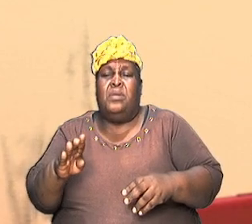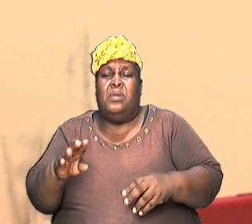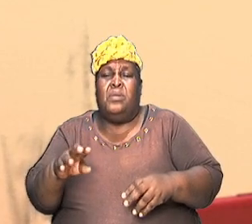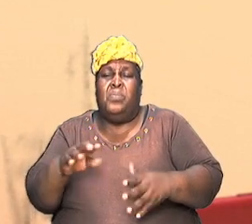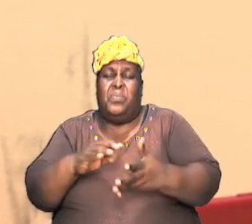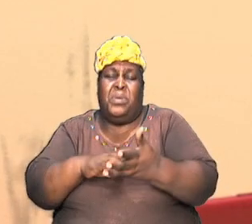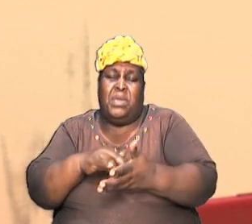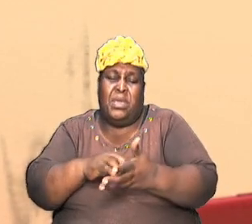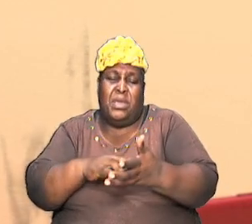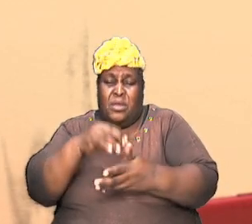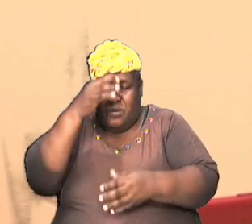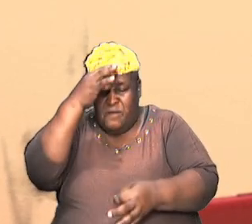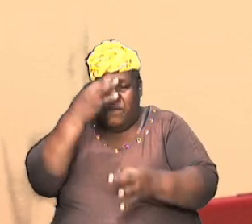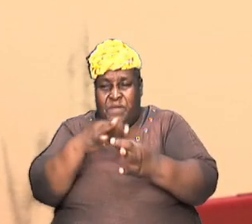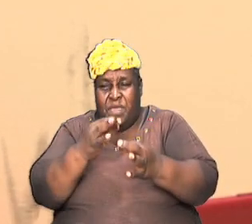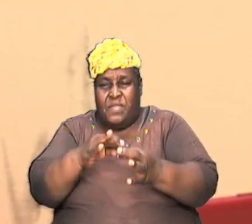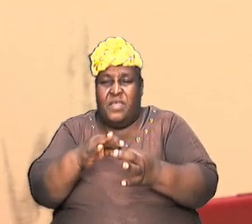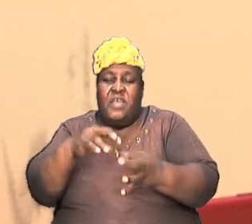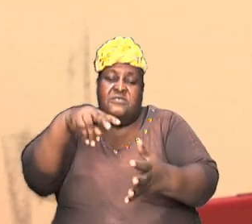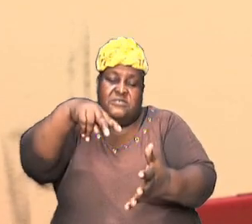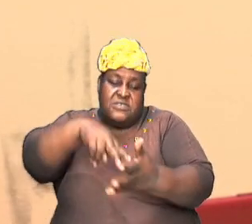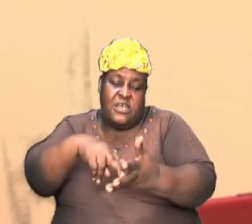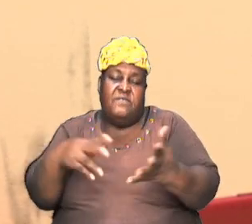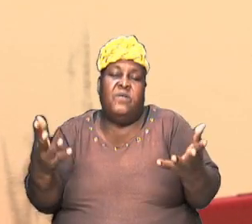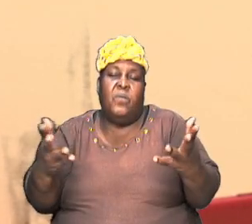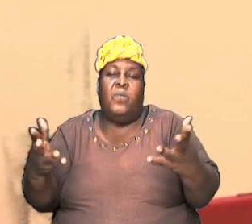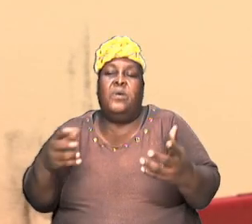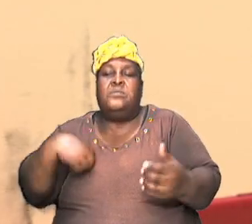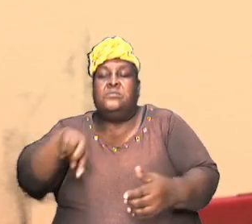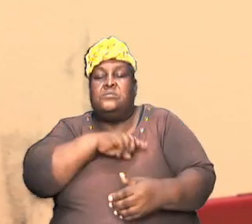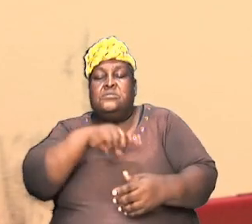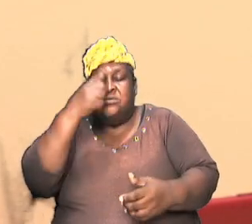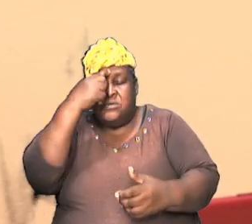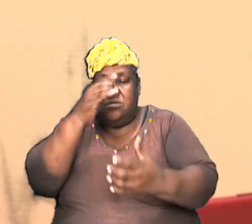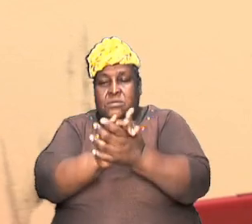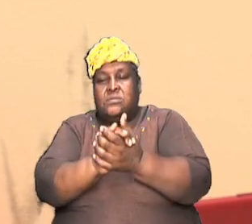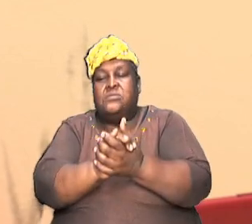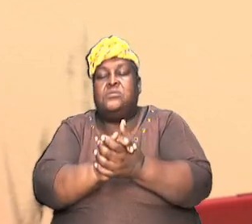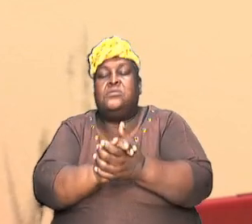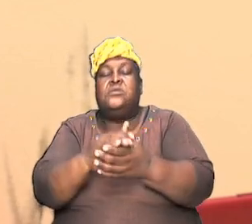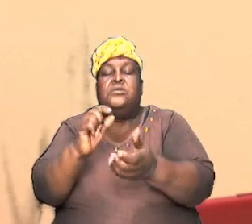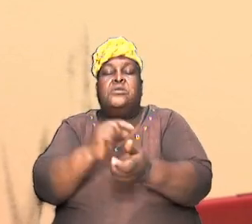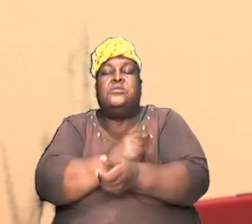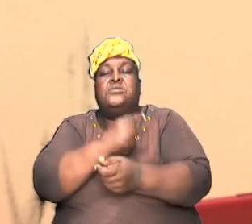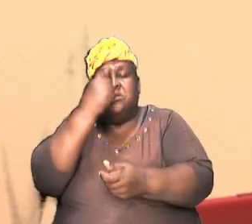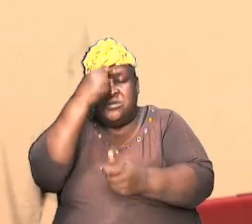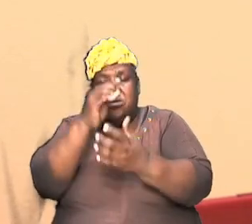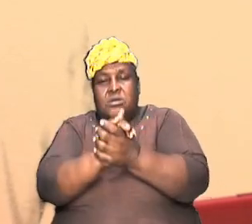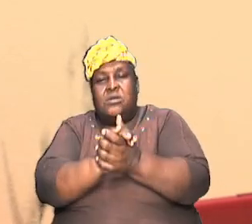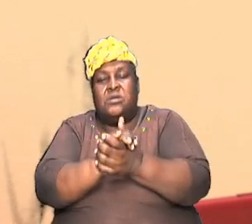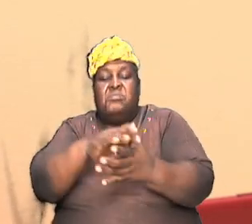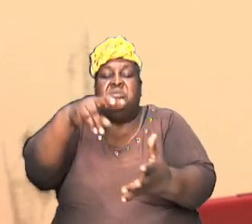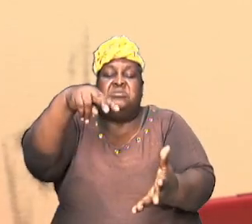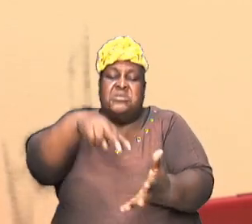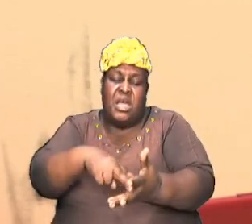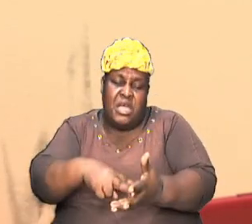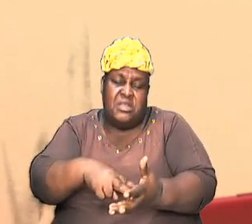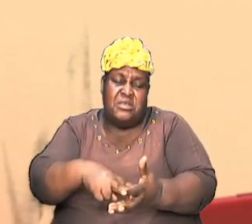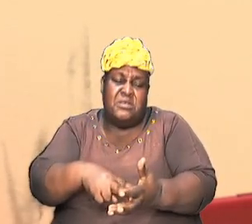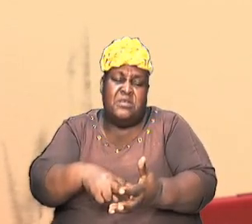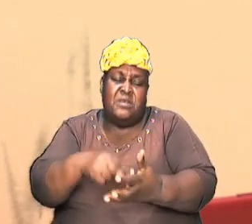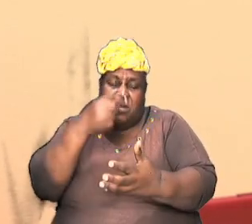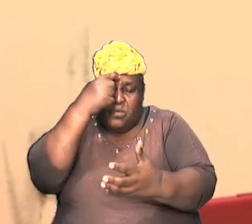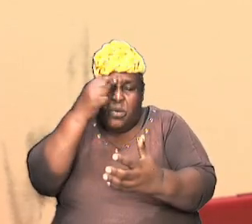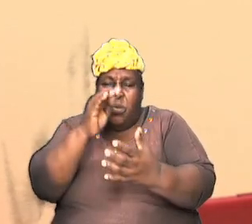in what we believe. And Genesis is a part of the Holy Writ and we must stand up for it. We must speak